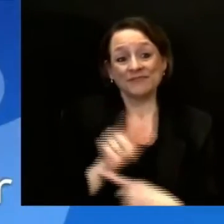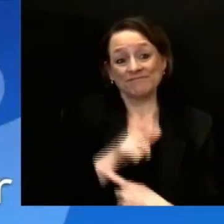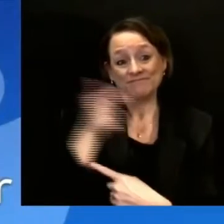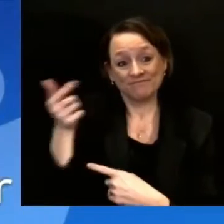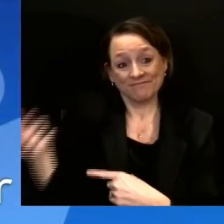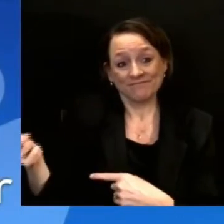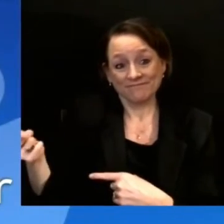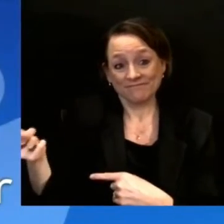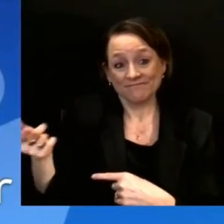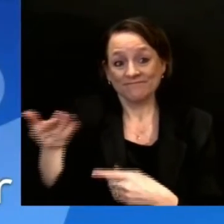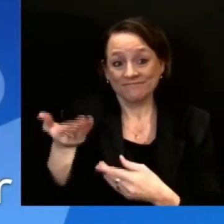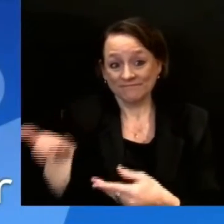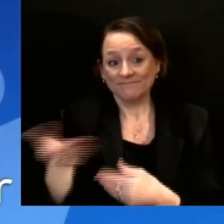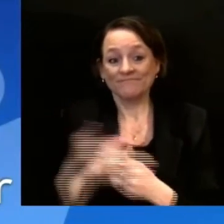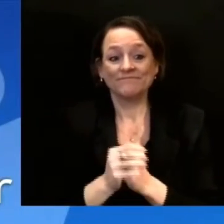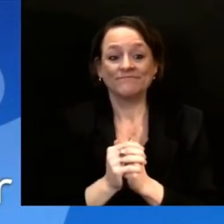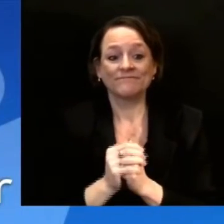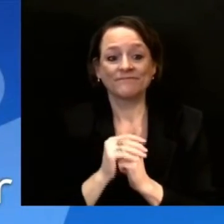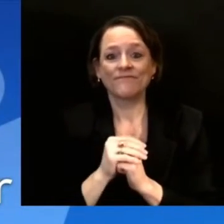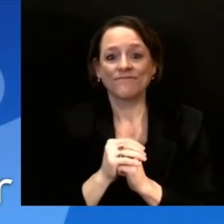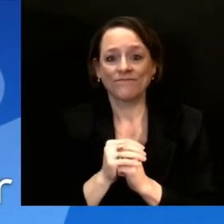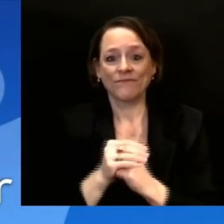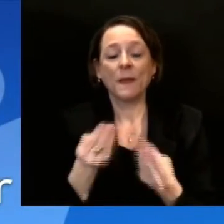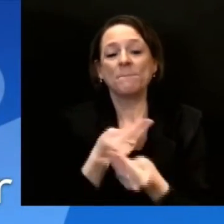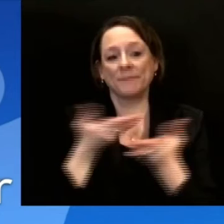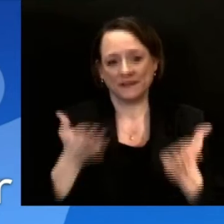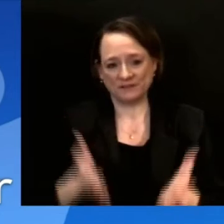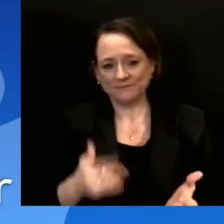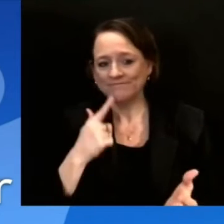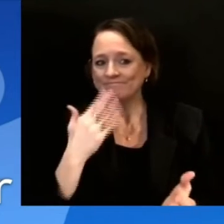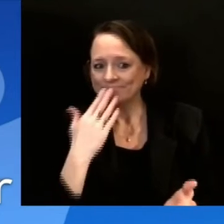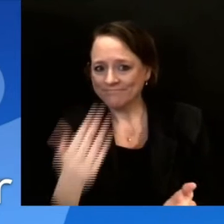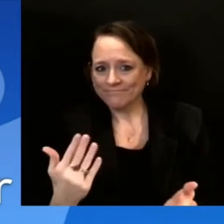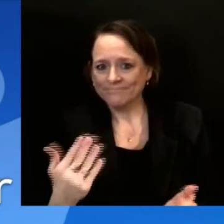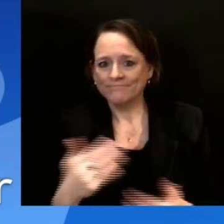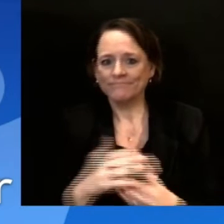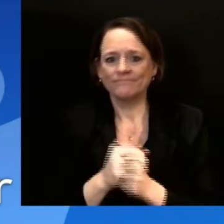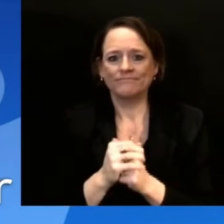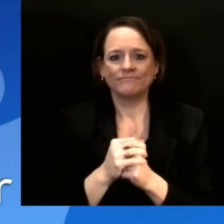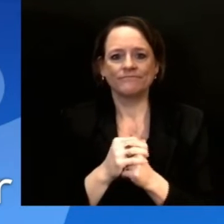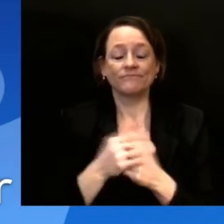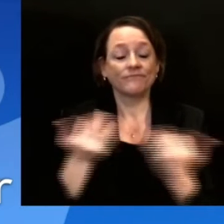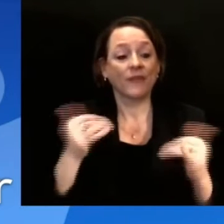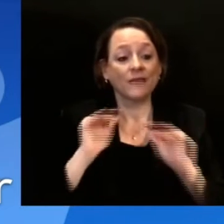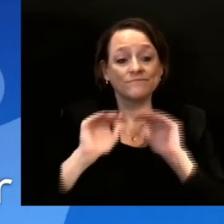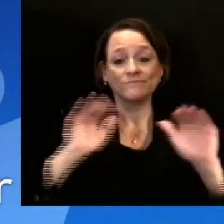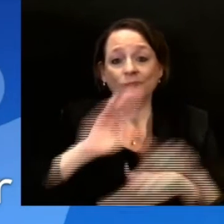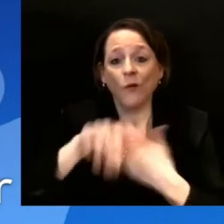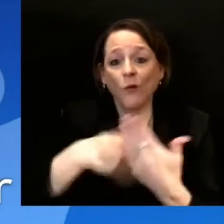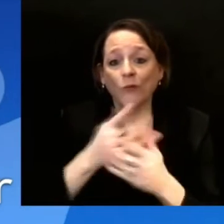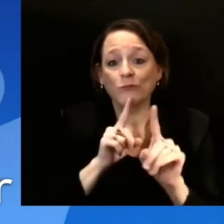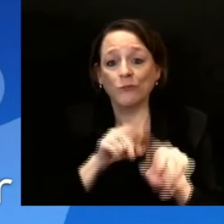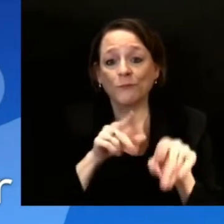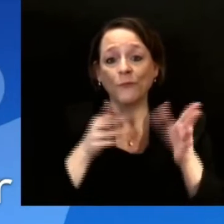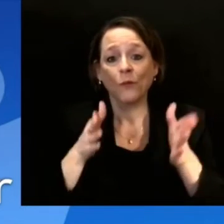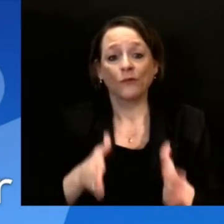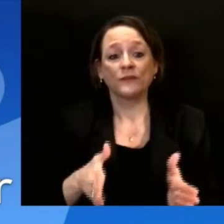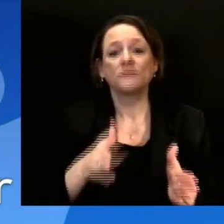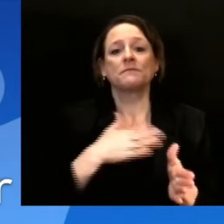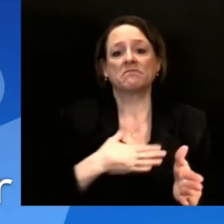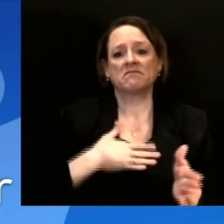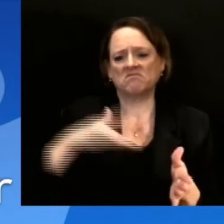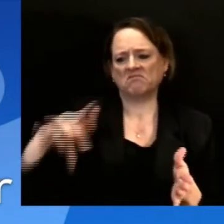Thank you, Deputy Secretary. And a reminder to all to maintain audio quality, please remain muted until it is time to ask your question.